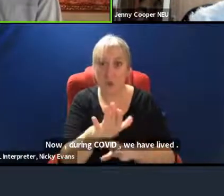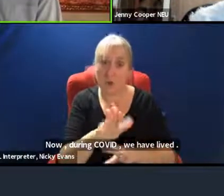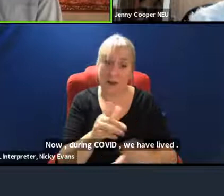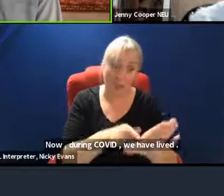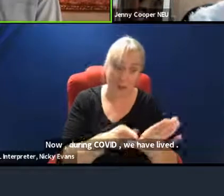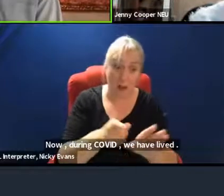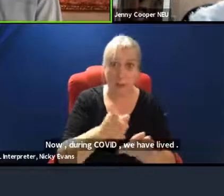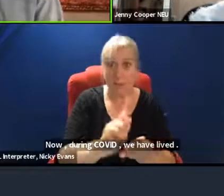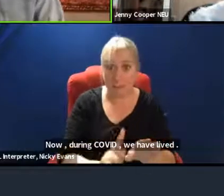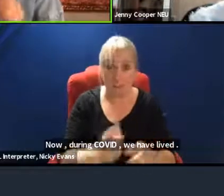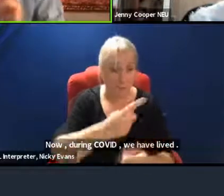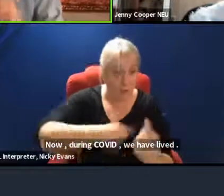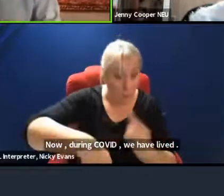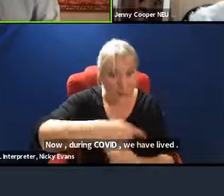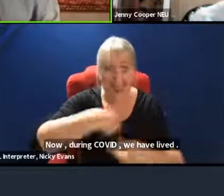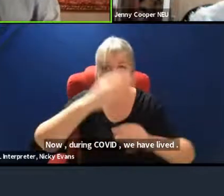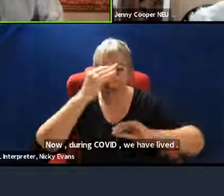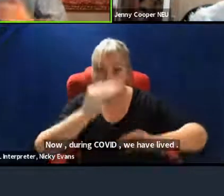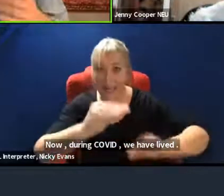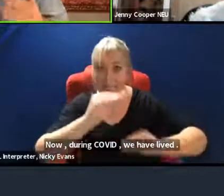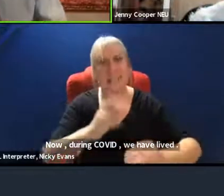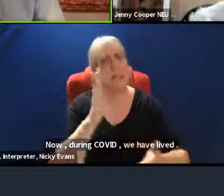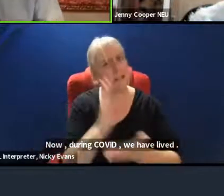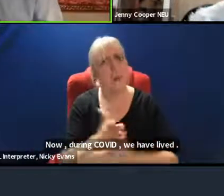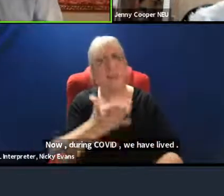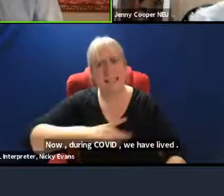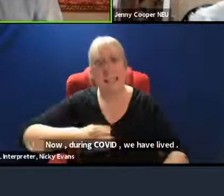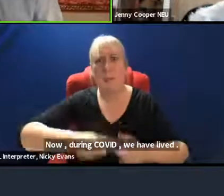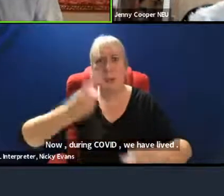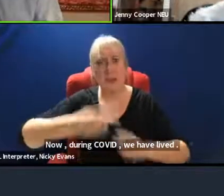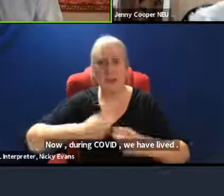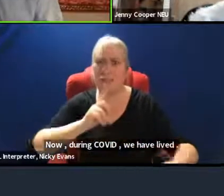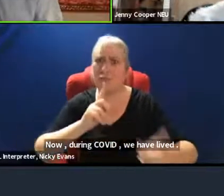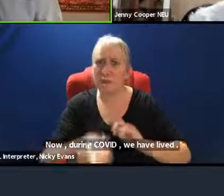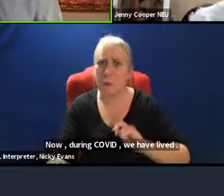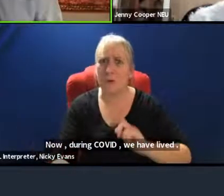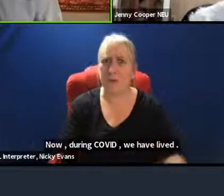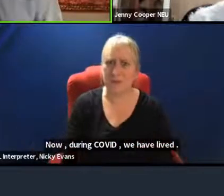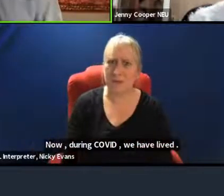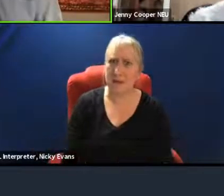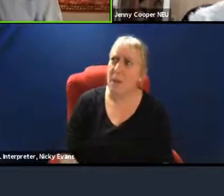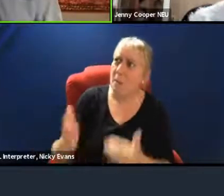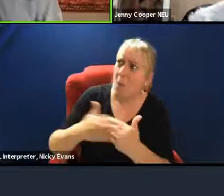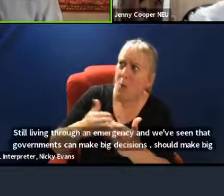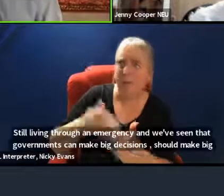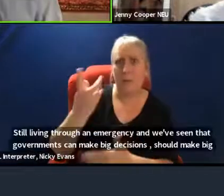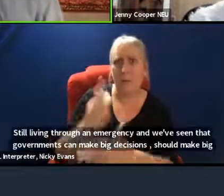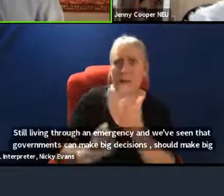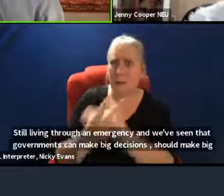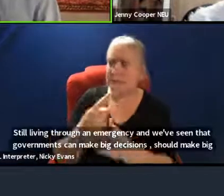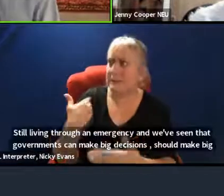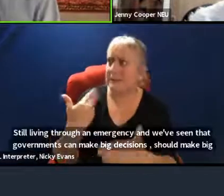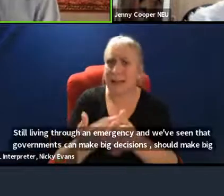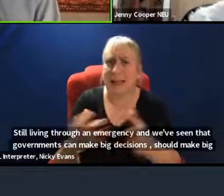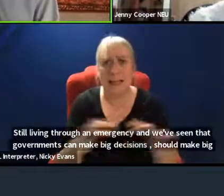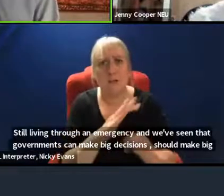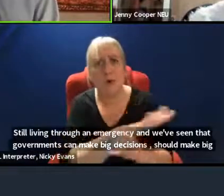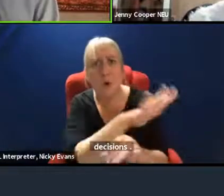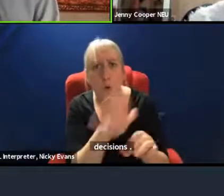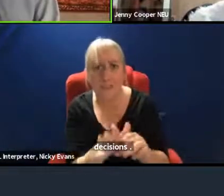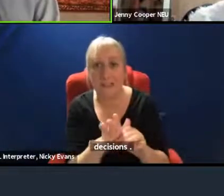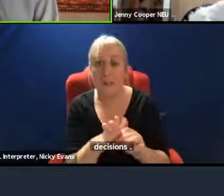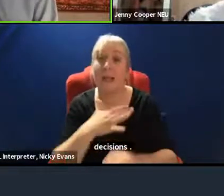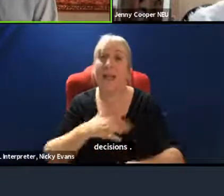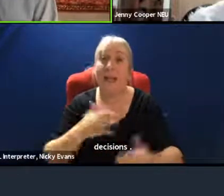educating requires an emergency response, a response bigger than the response that we had over COVID. On insulation,